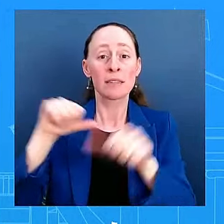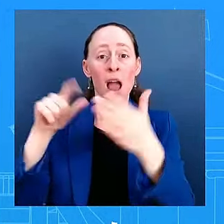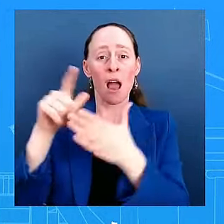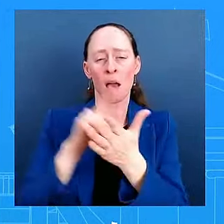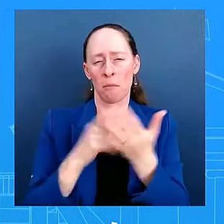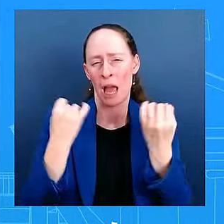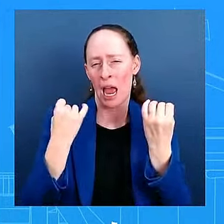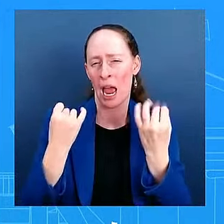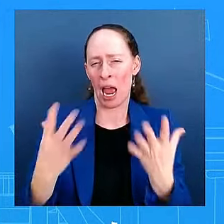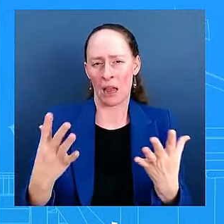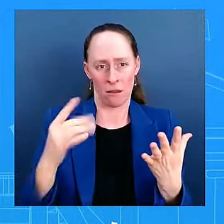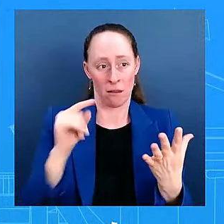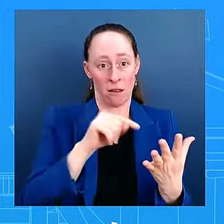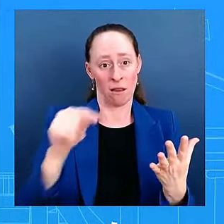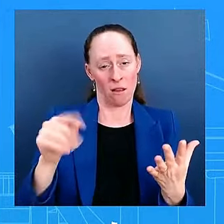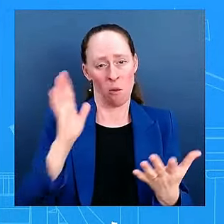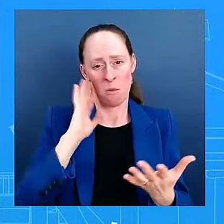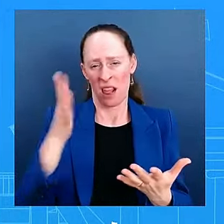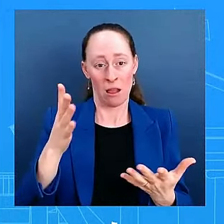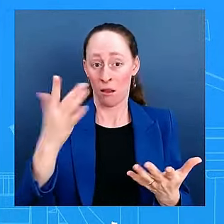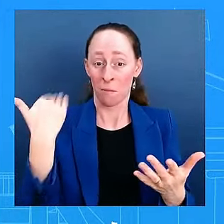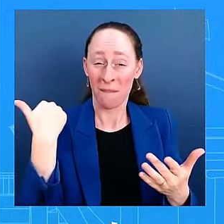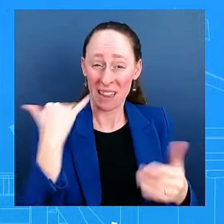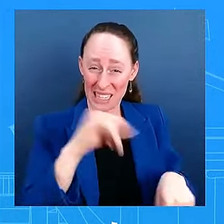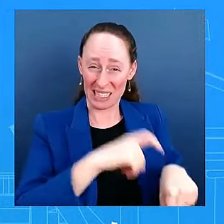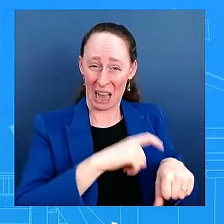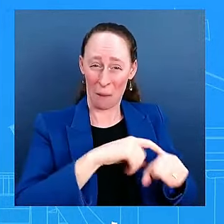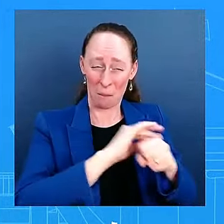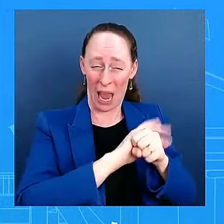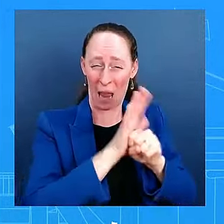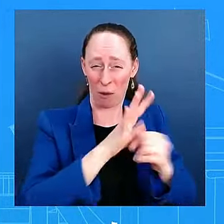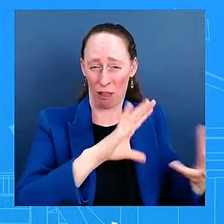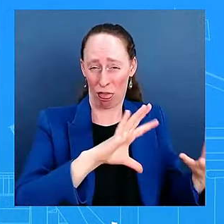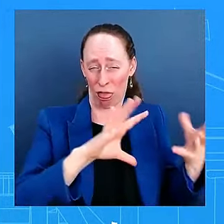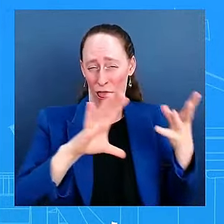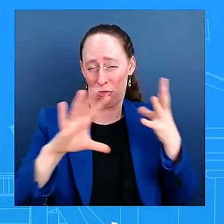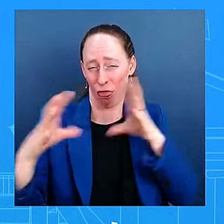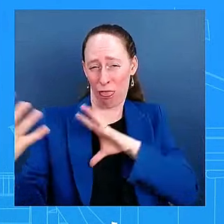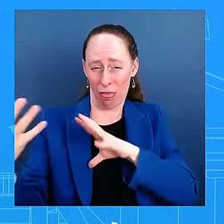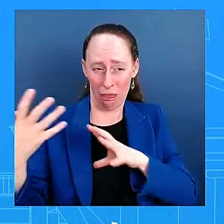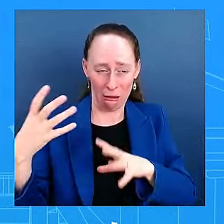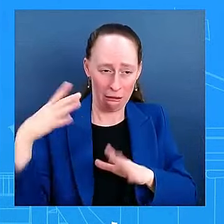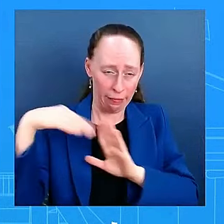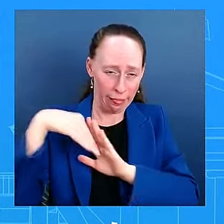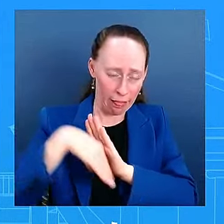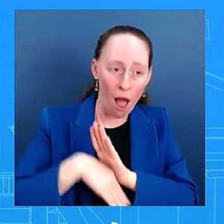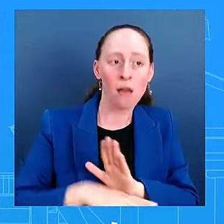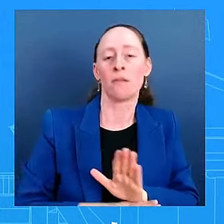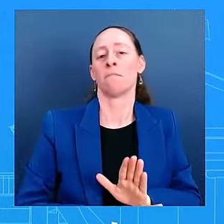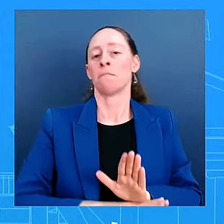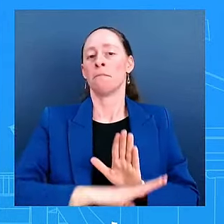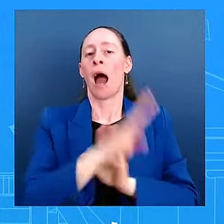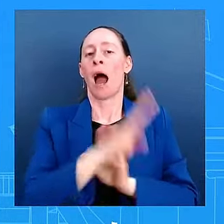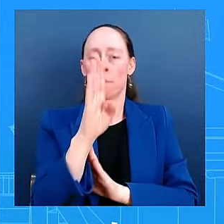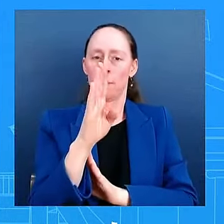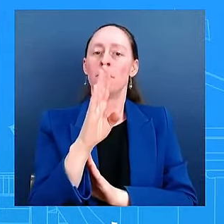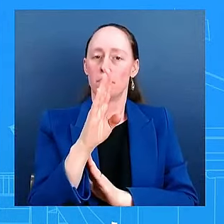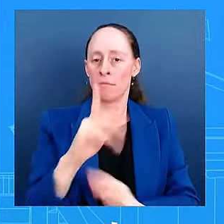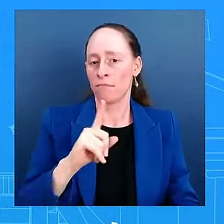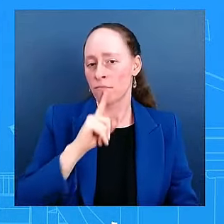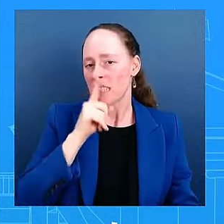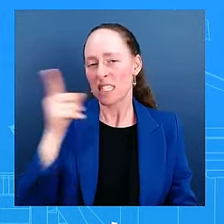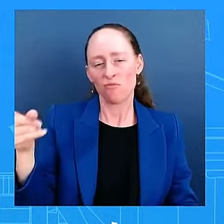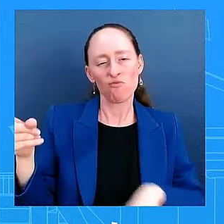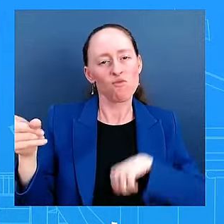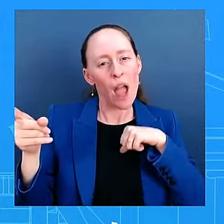And you heard me say at the top that the president is proud to leave the strongest economy for the next person